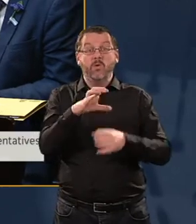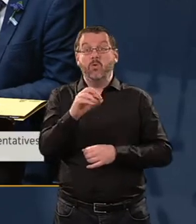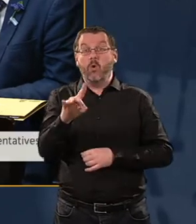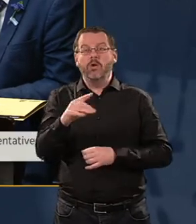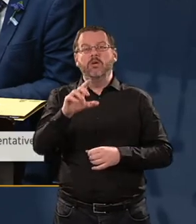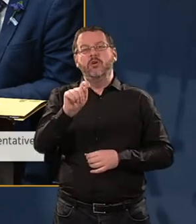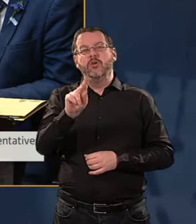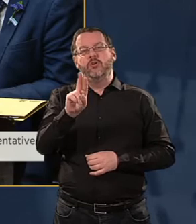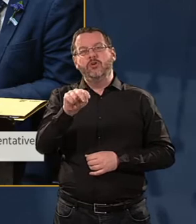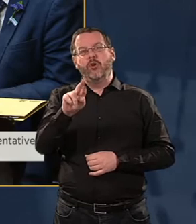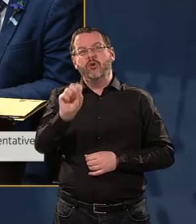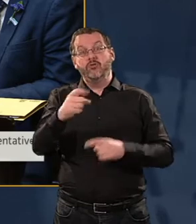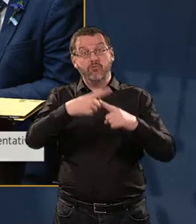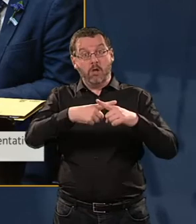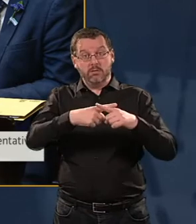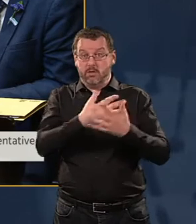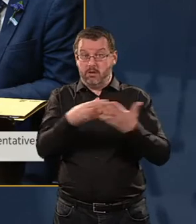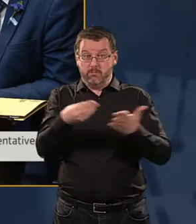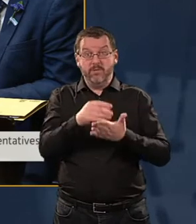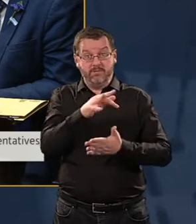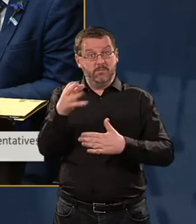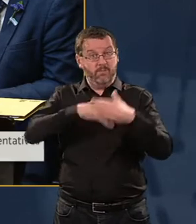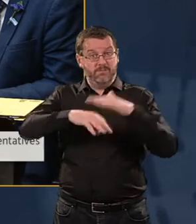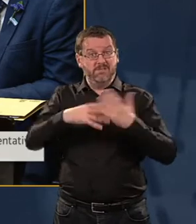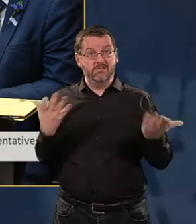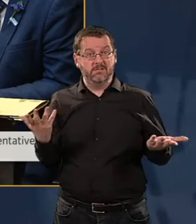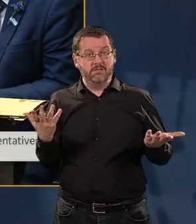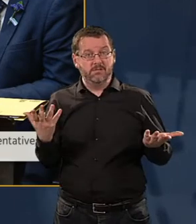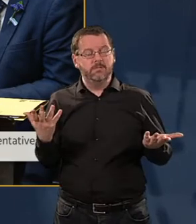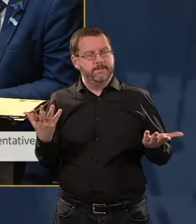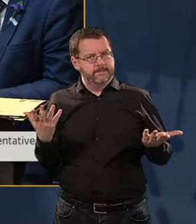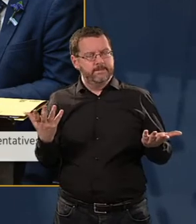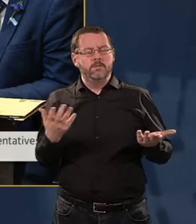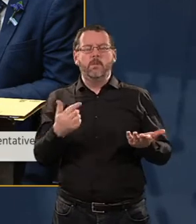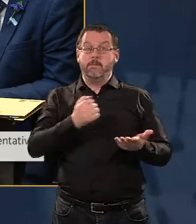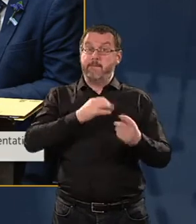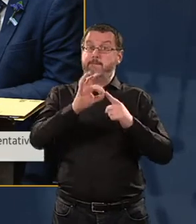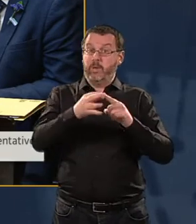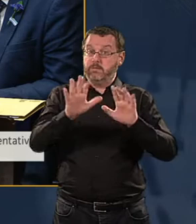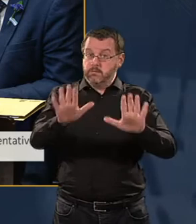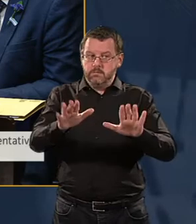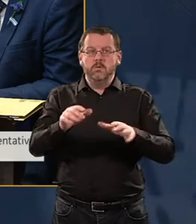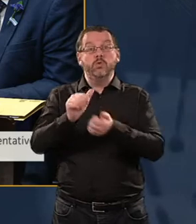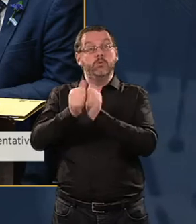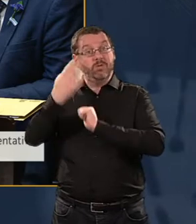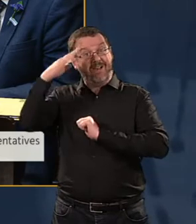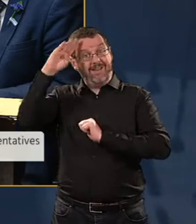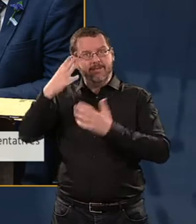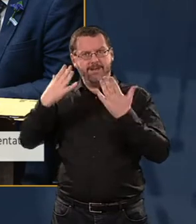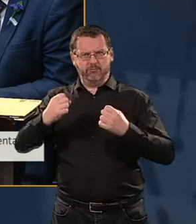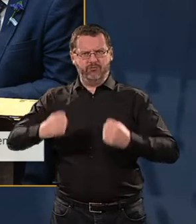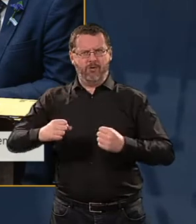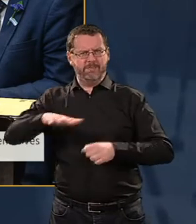Association, the funding came, a lot of it through the state. And so the point I'm putting to you that Sports Ireland is in a strong position.